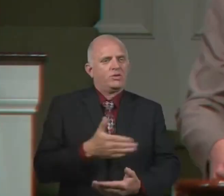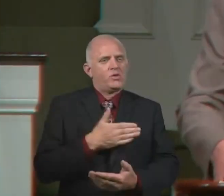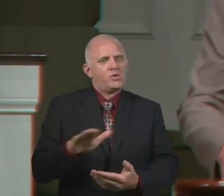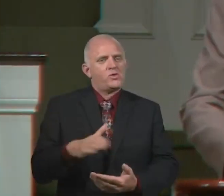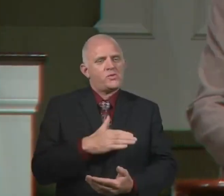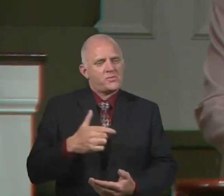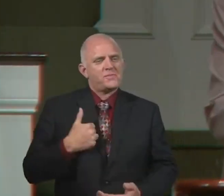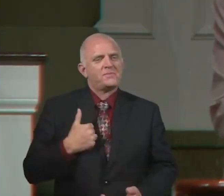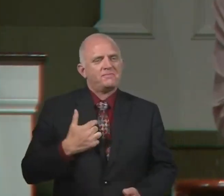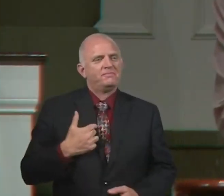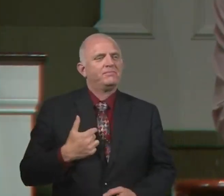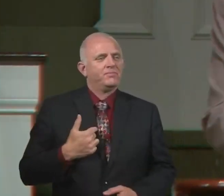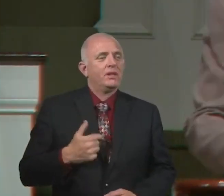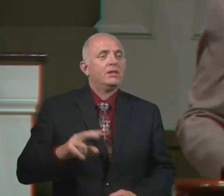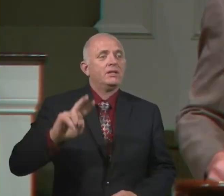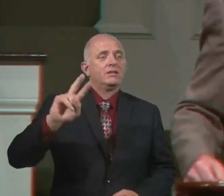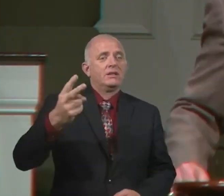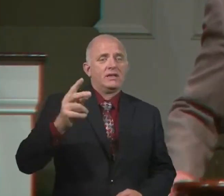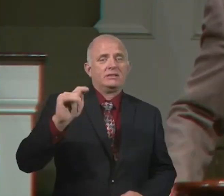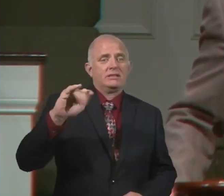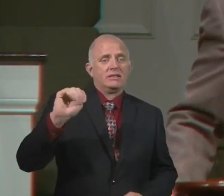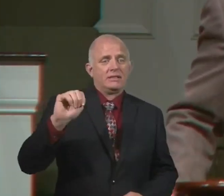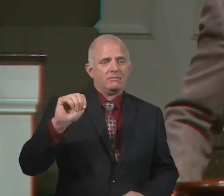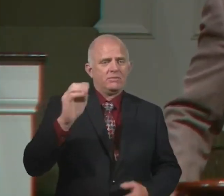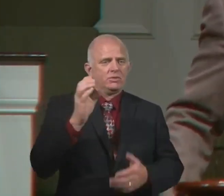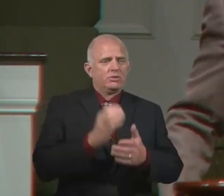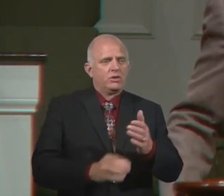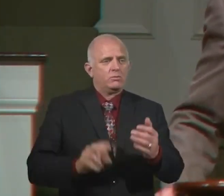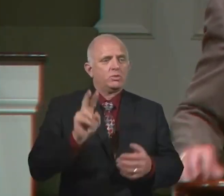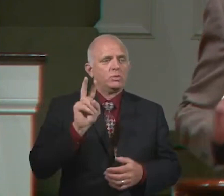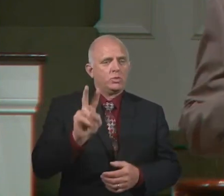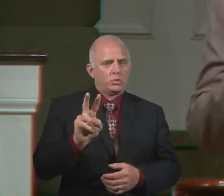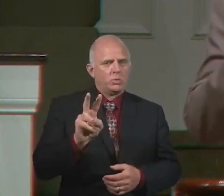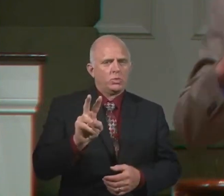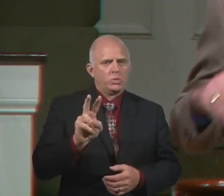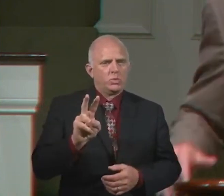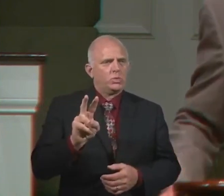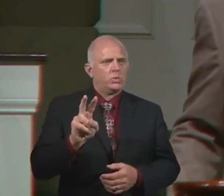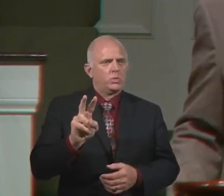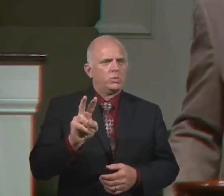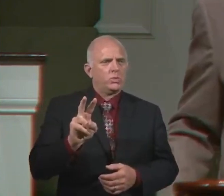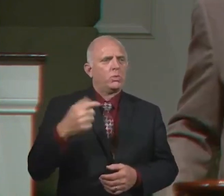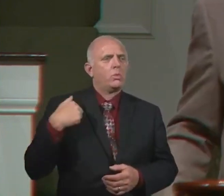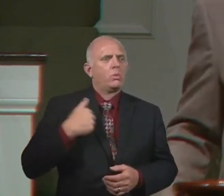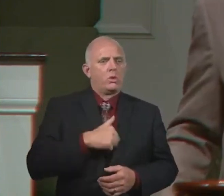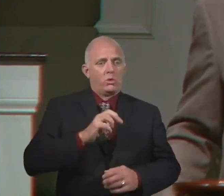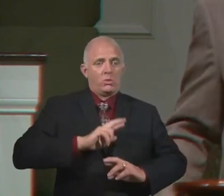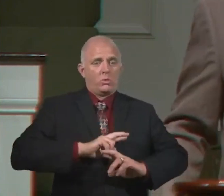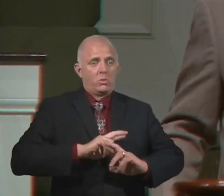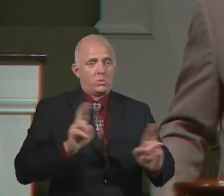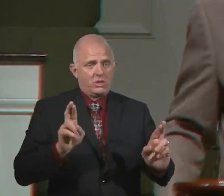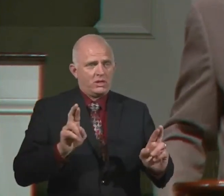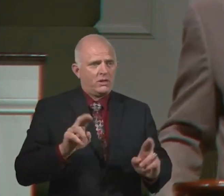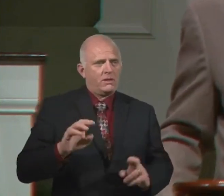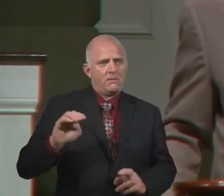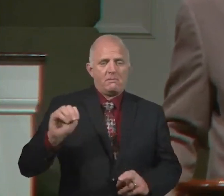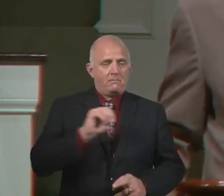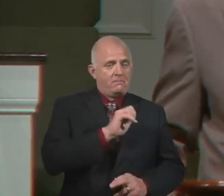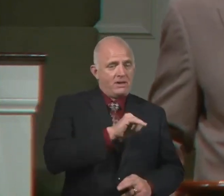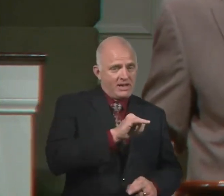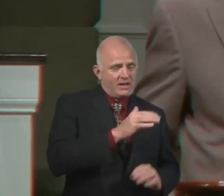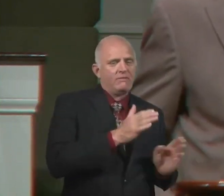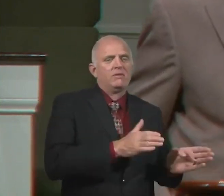2 Timothy, chapter number 2. As we get ready to turn the corner in May and get ready to go into June, next